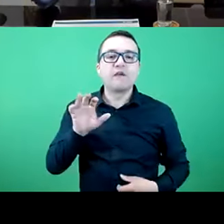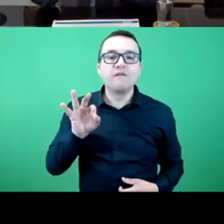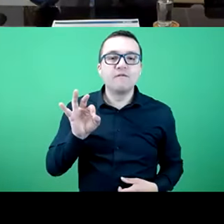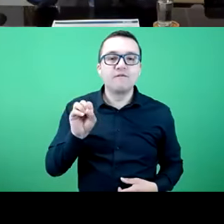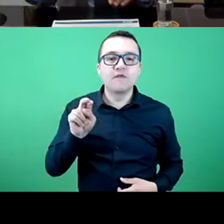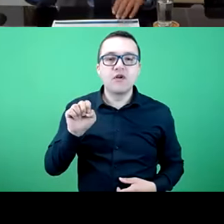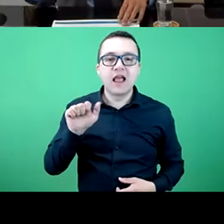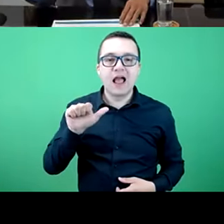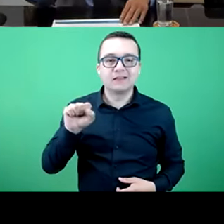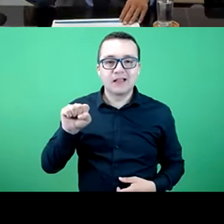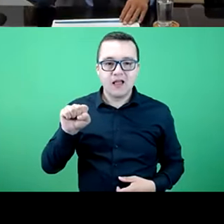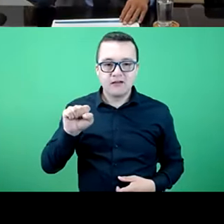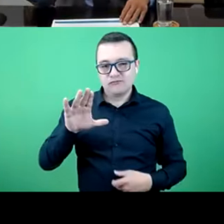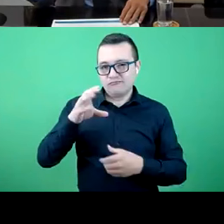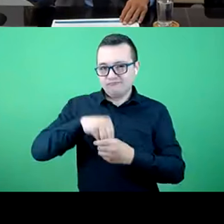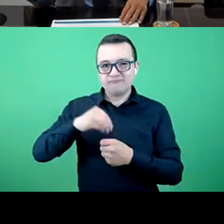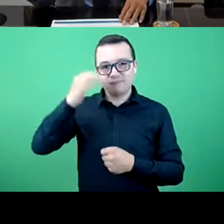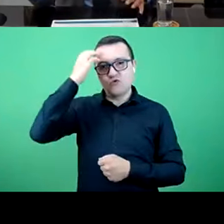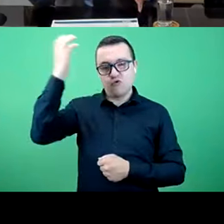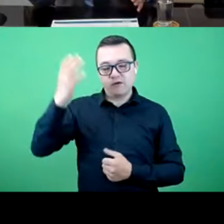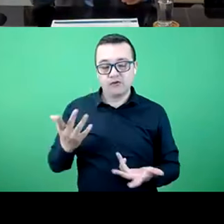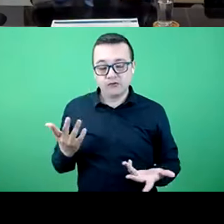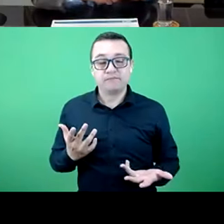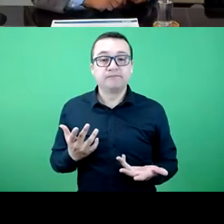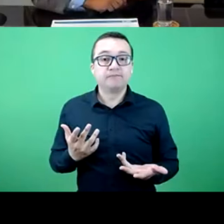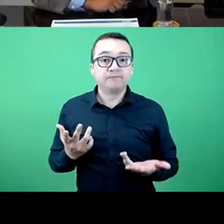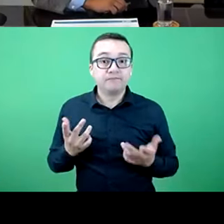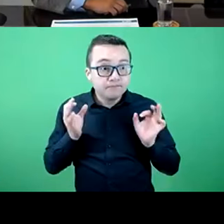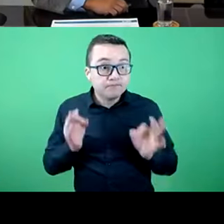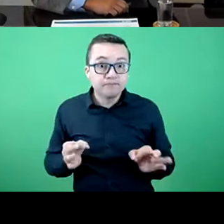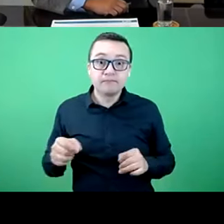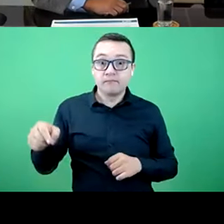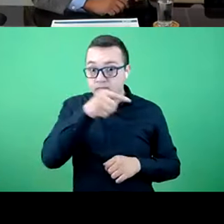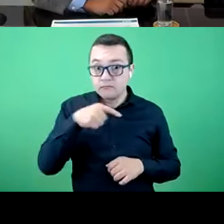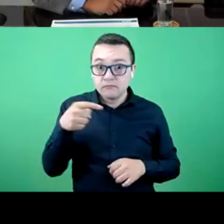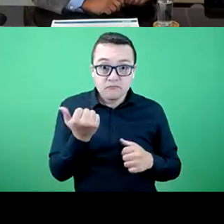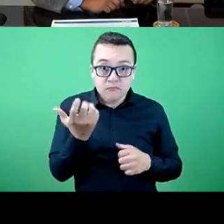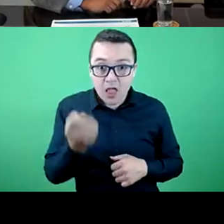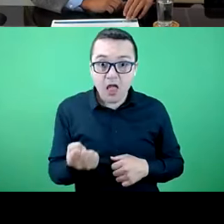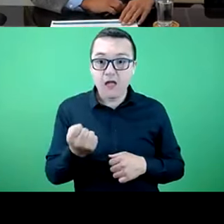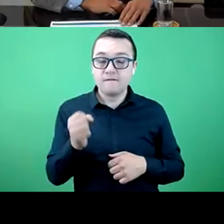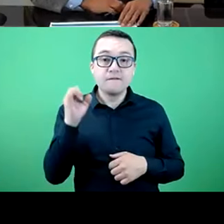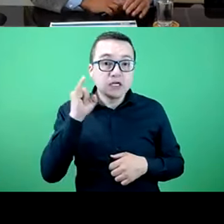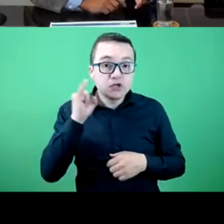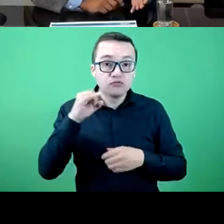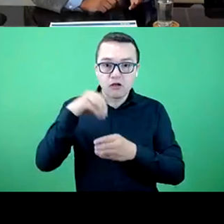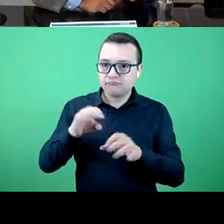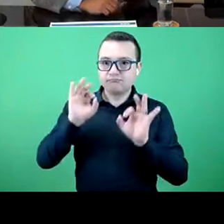other cases, they lose, although this is a small number, an insurance system,